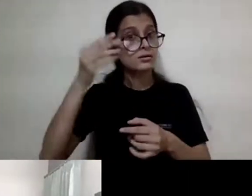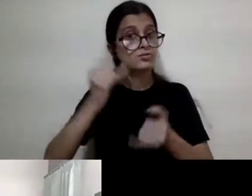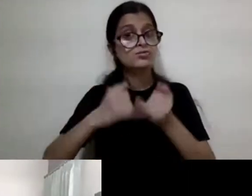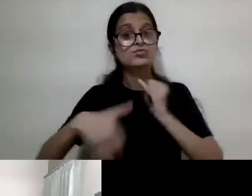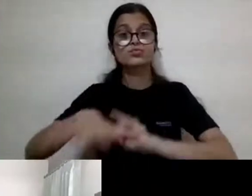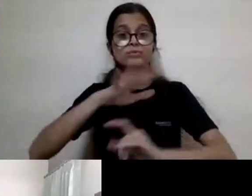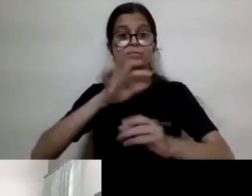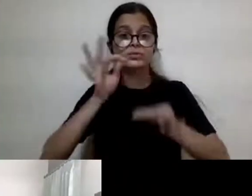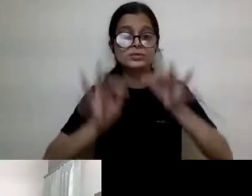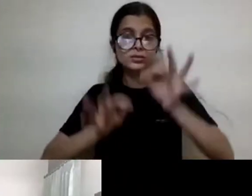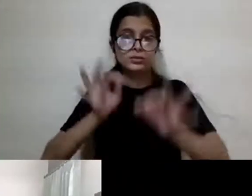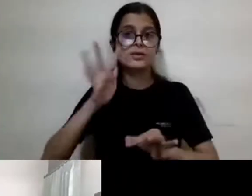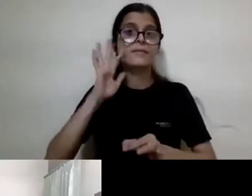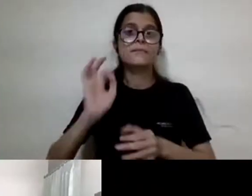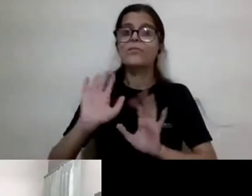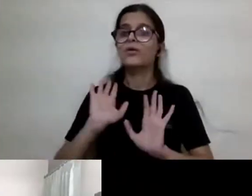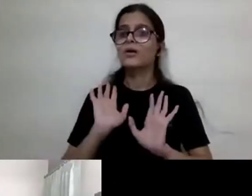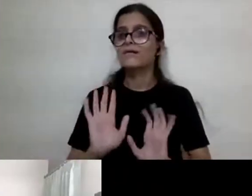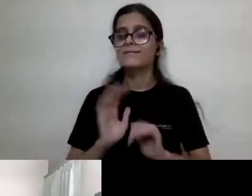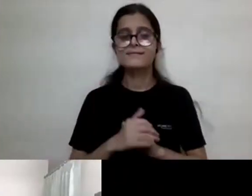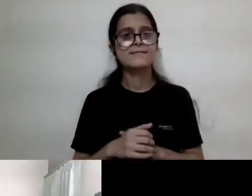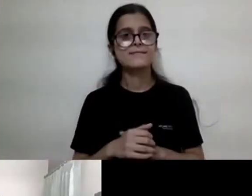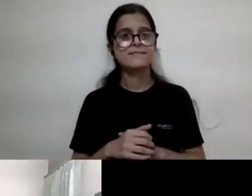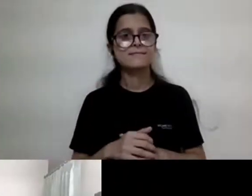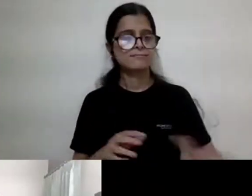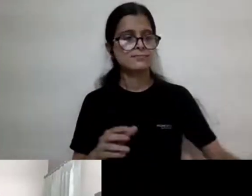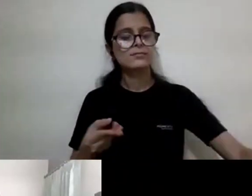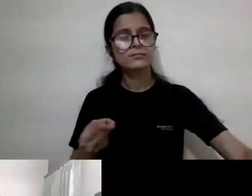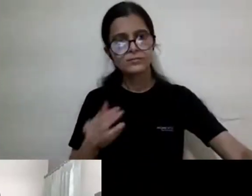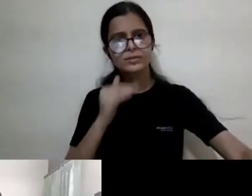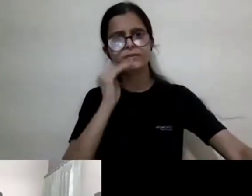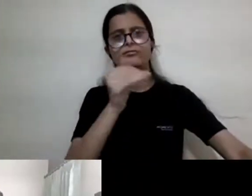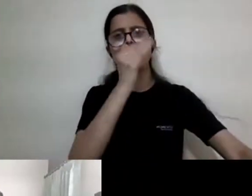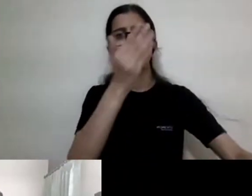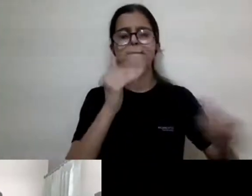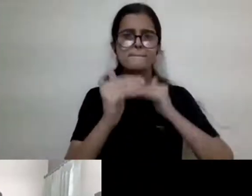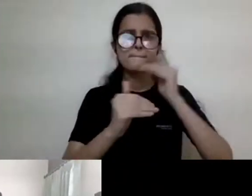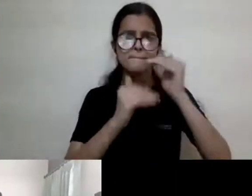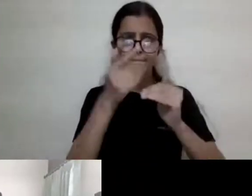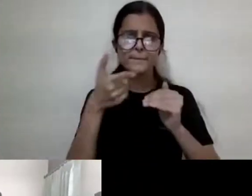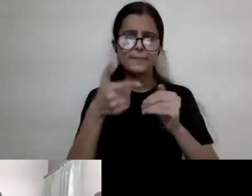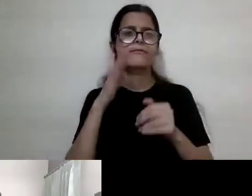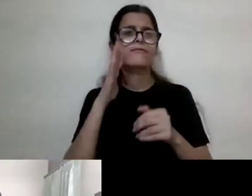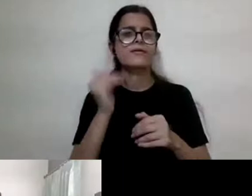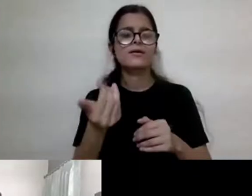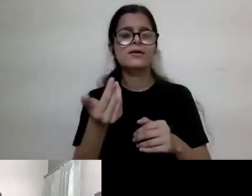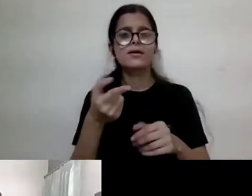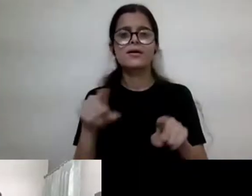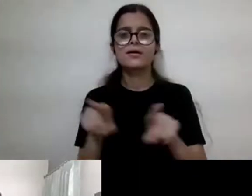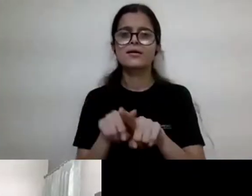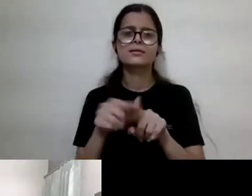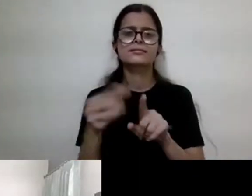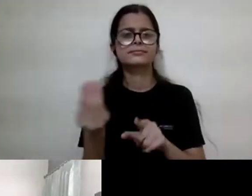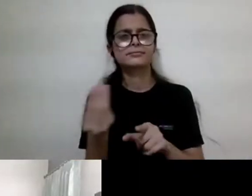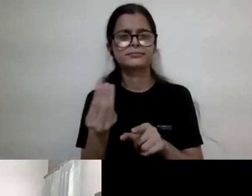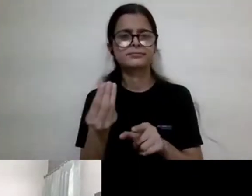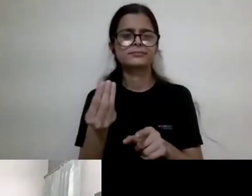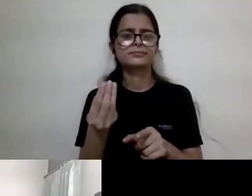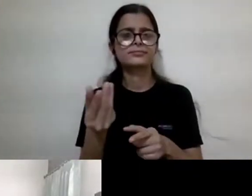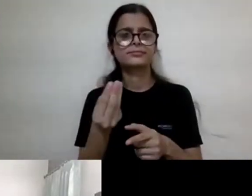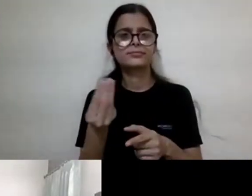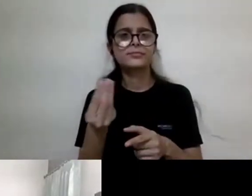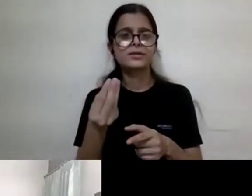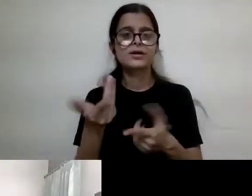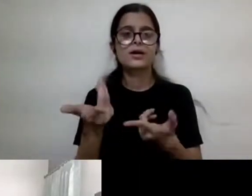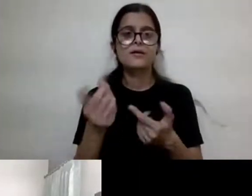conformed, uh, developed, because, um, you can have, uh, you know, a textbook case of rights